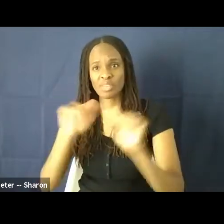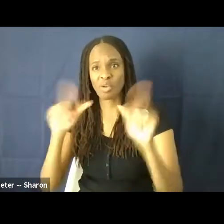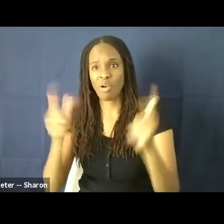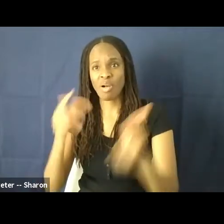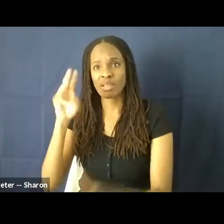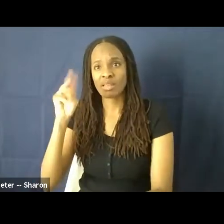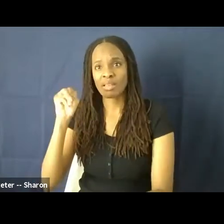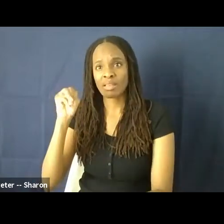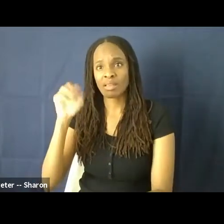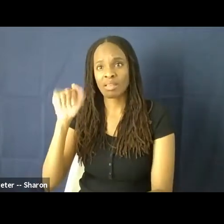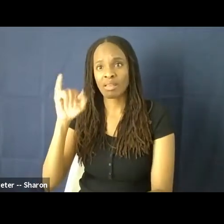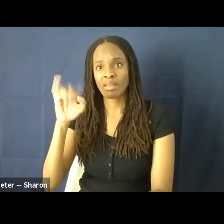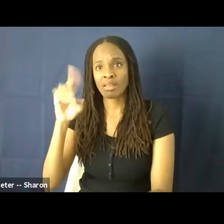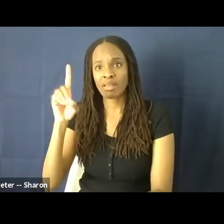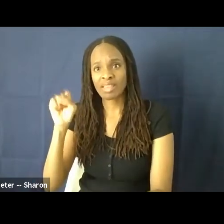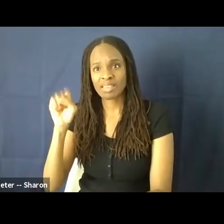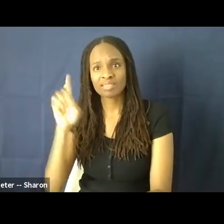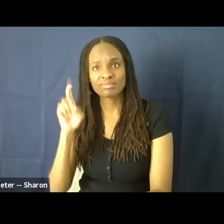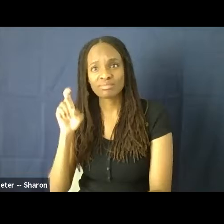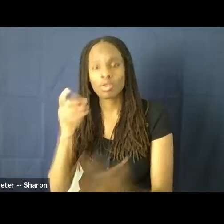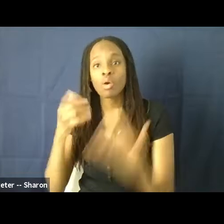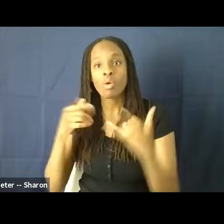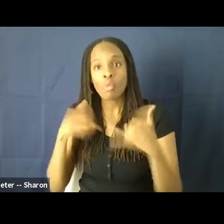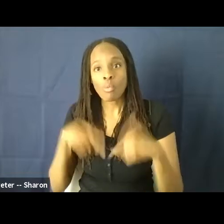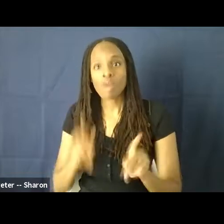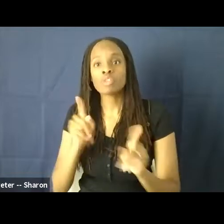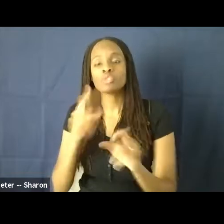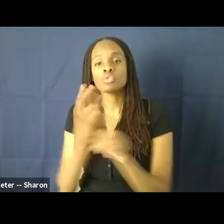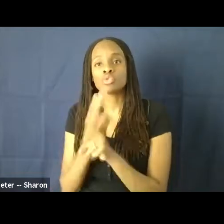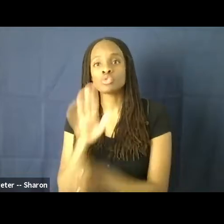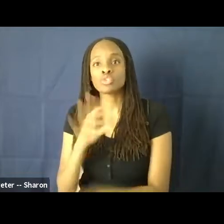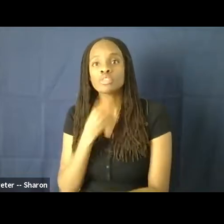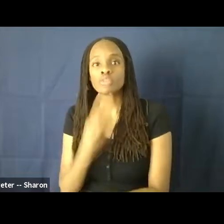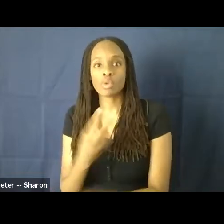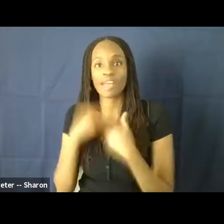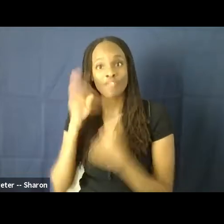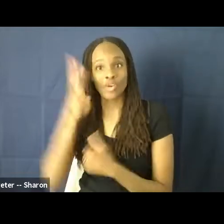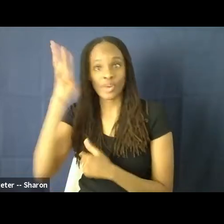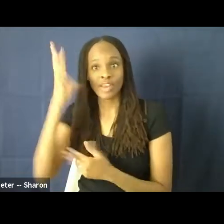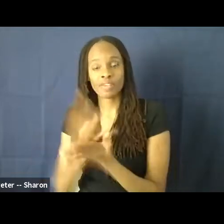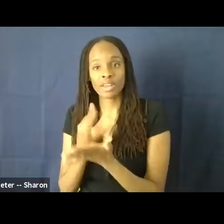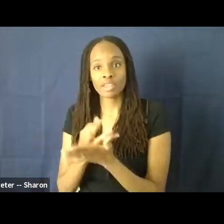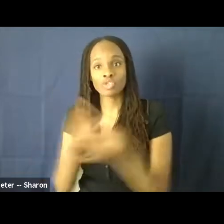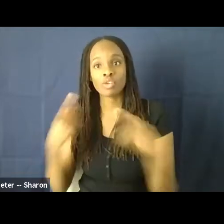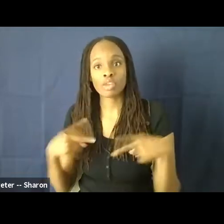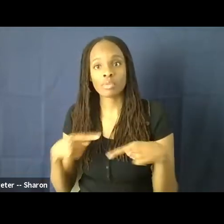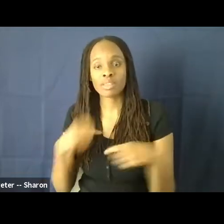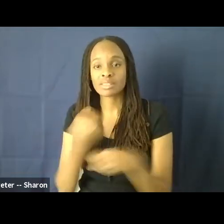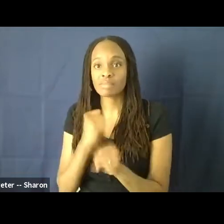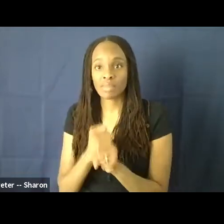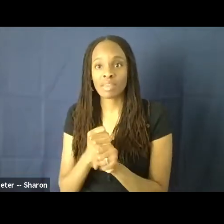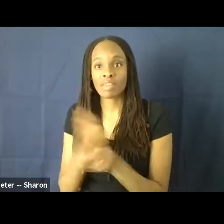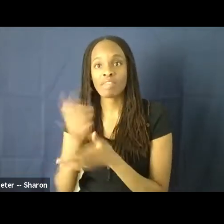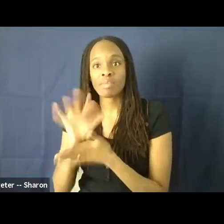your voice, there is a creative and a financial argument to make films that are diverse.